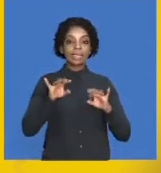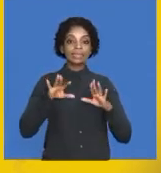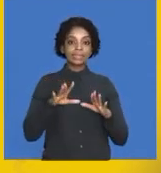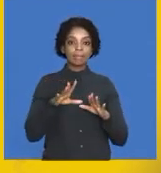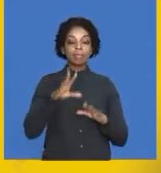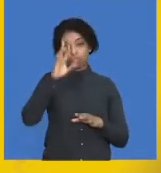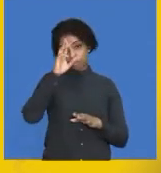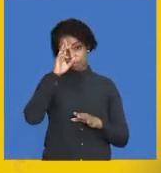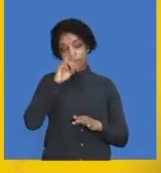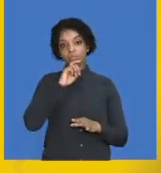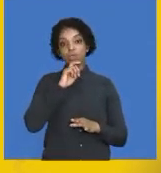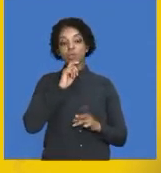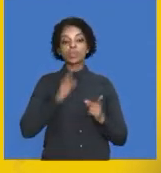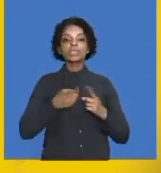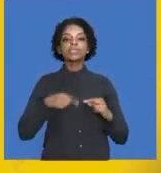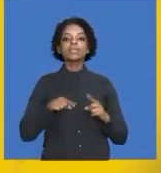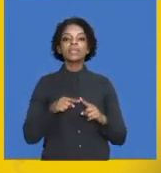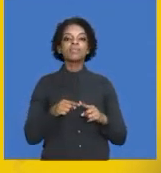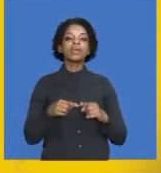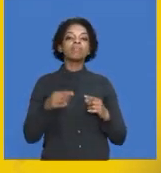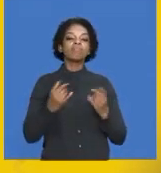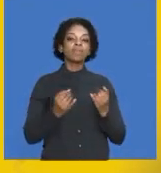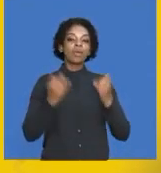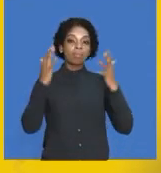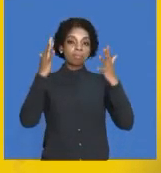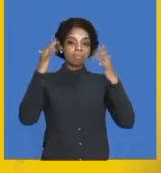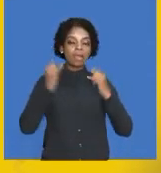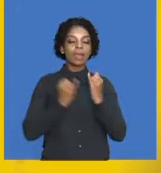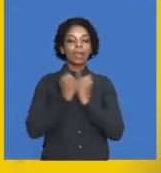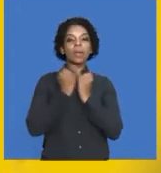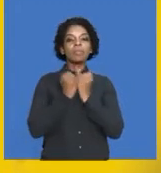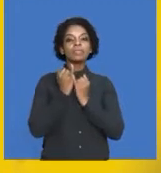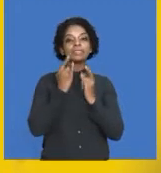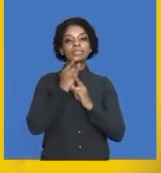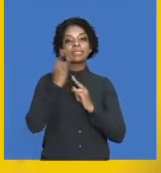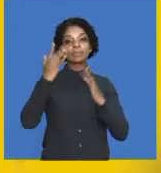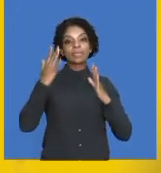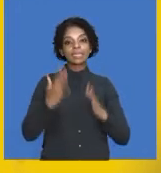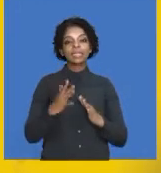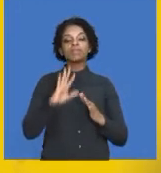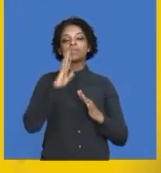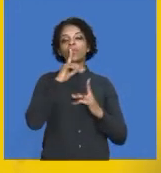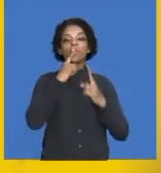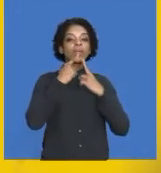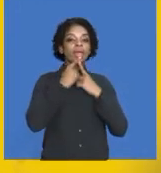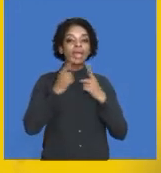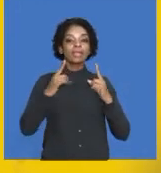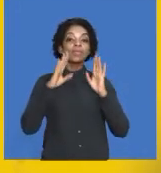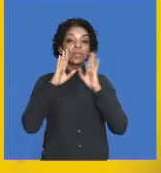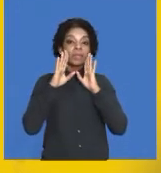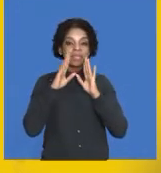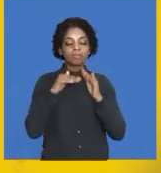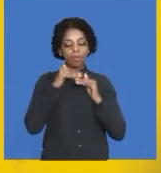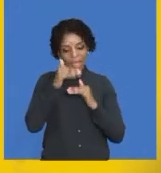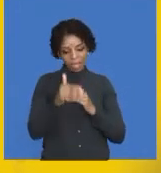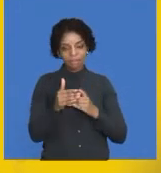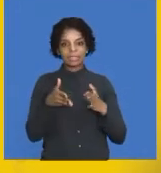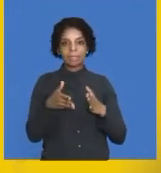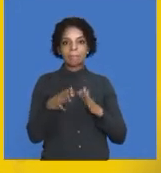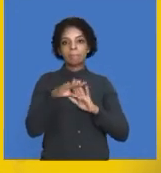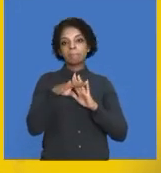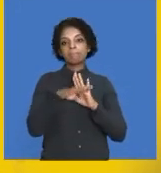use our resources to help you prepare. Congratulations to all of our competition winners, who will be announced on Facebook after the show.